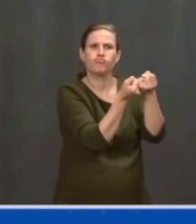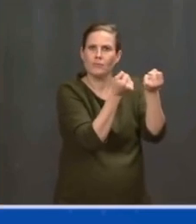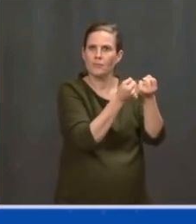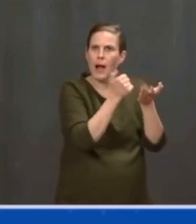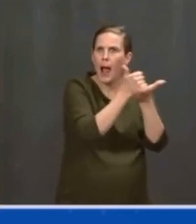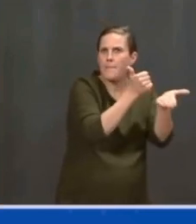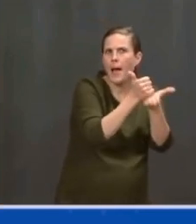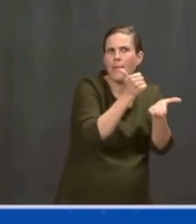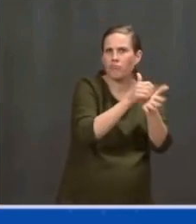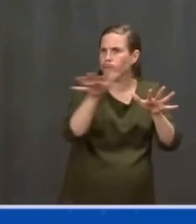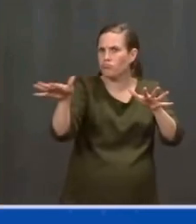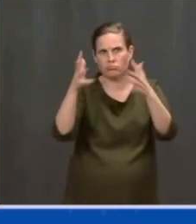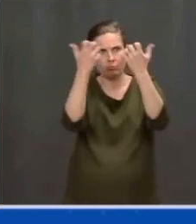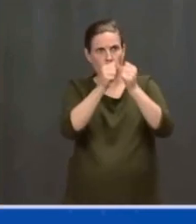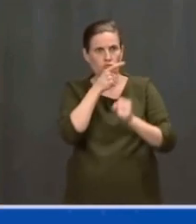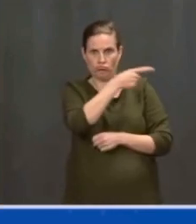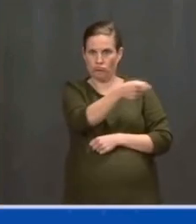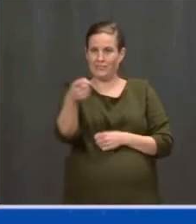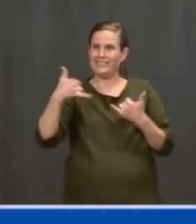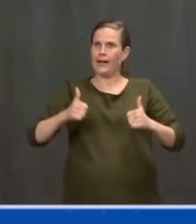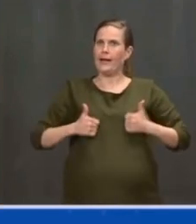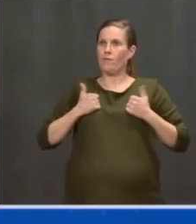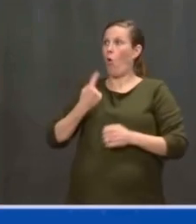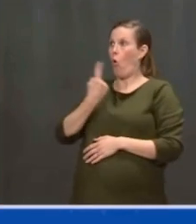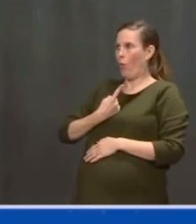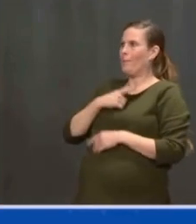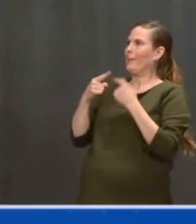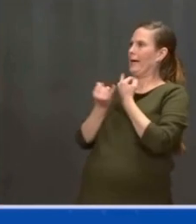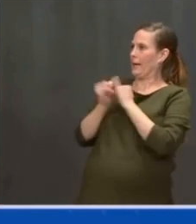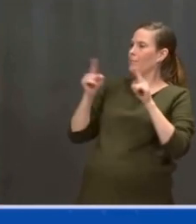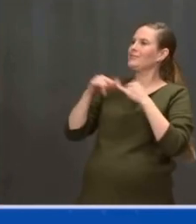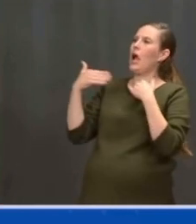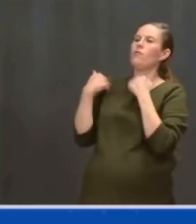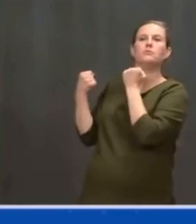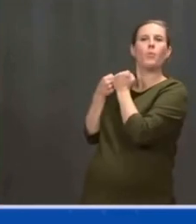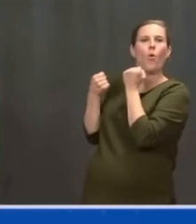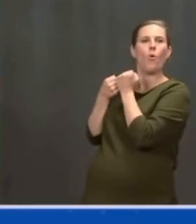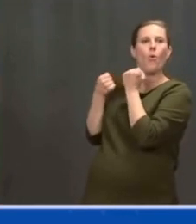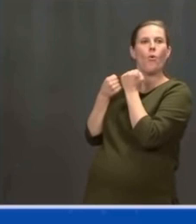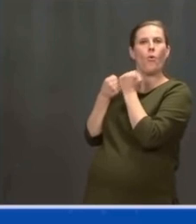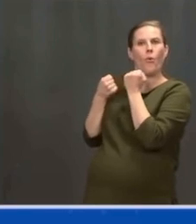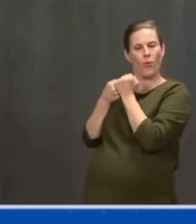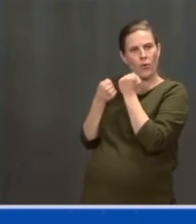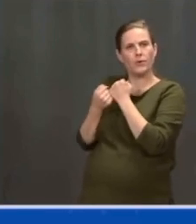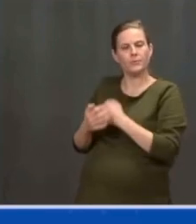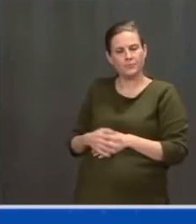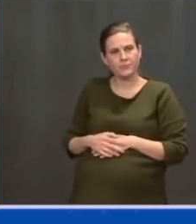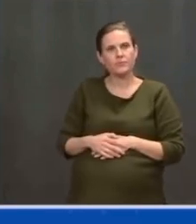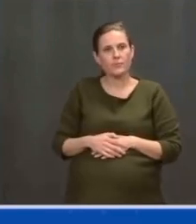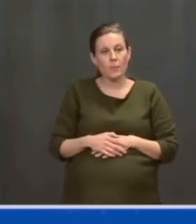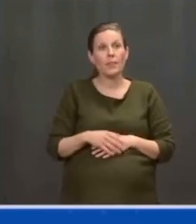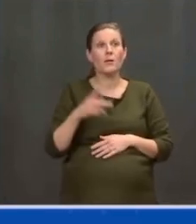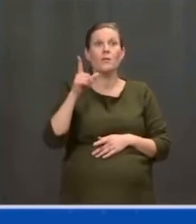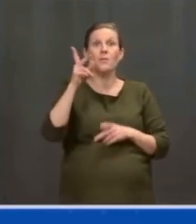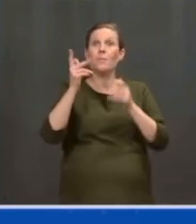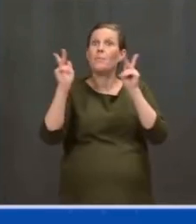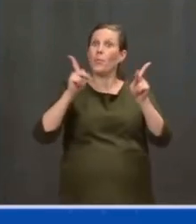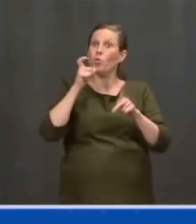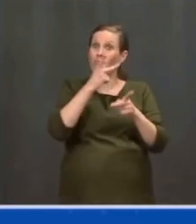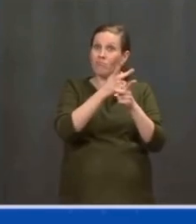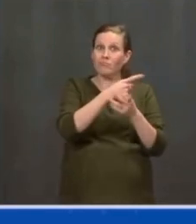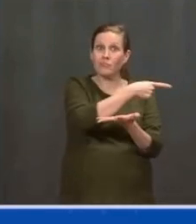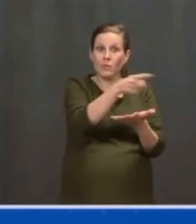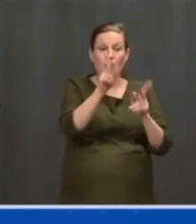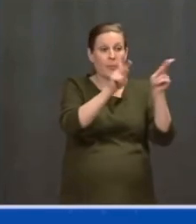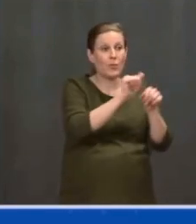live more independently. For too long, caregivers who are disproportionately women and women of color and immigrants have been